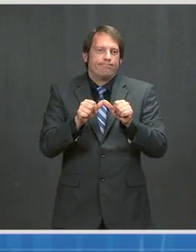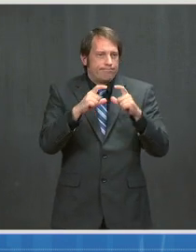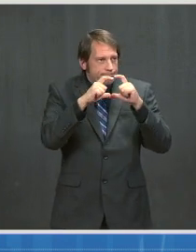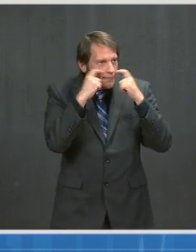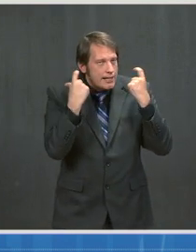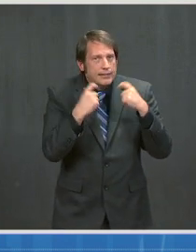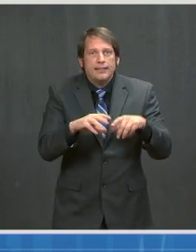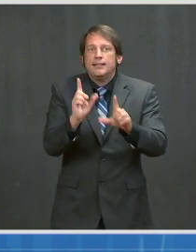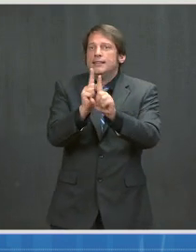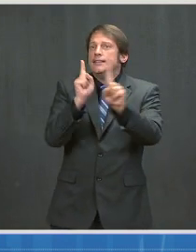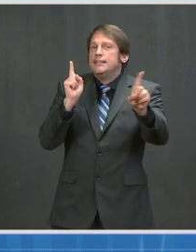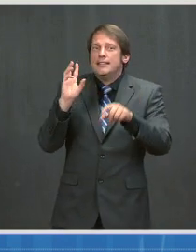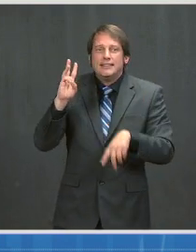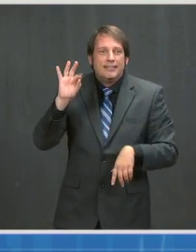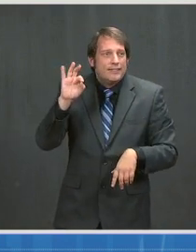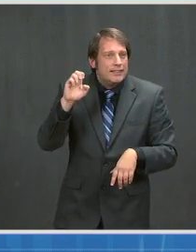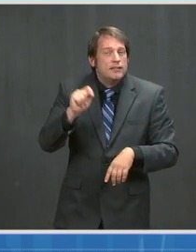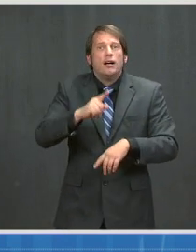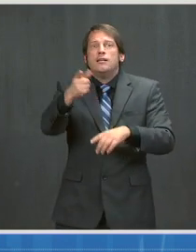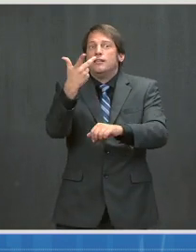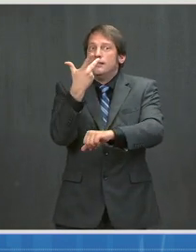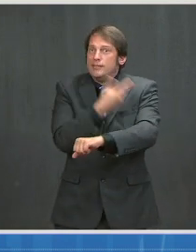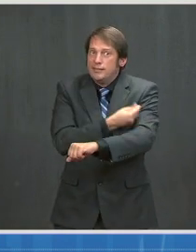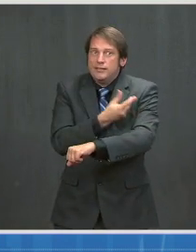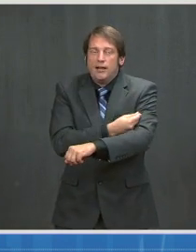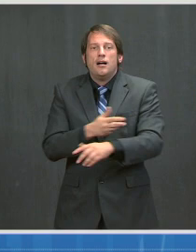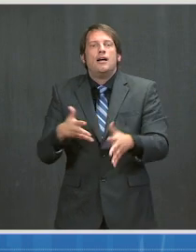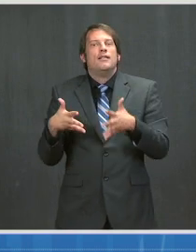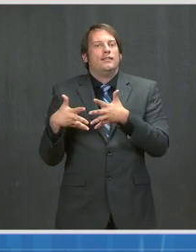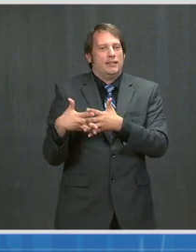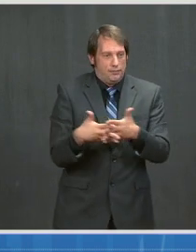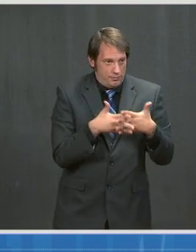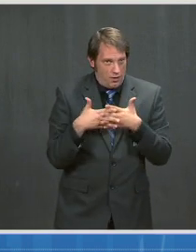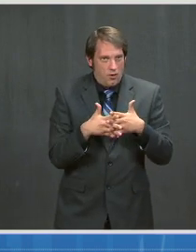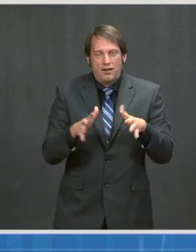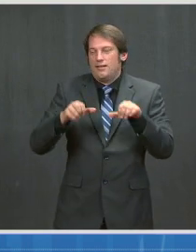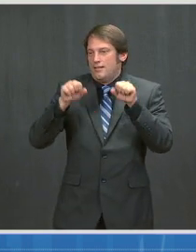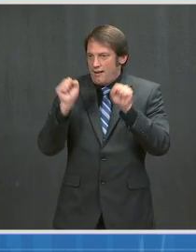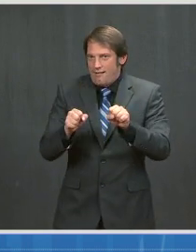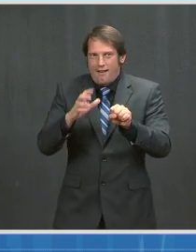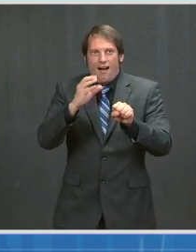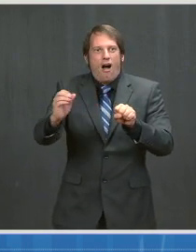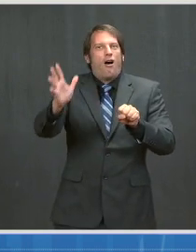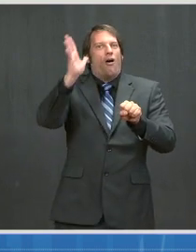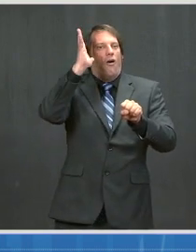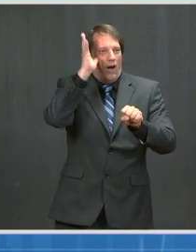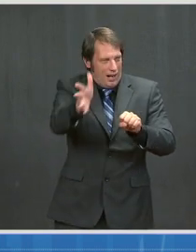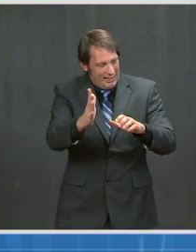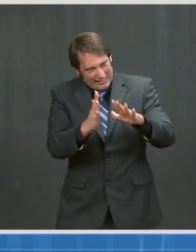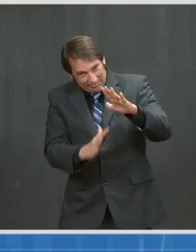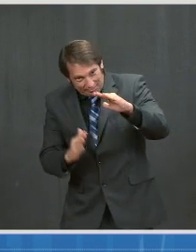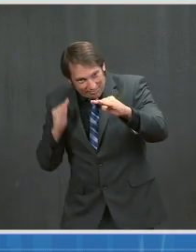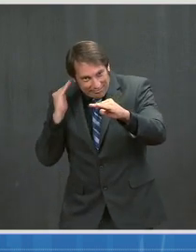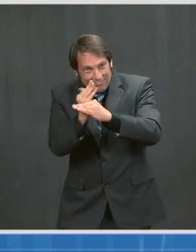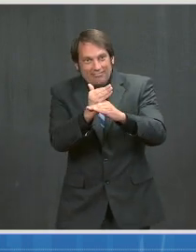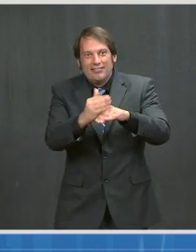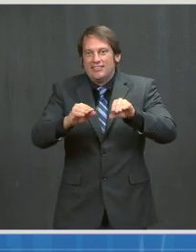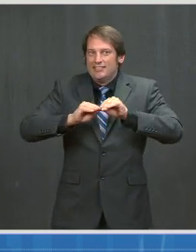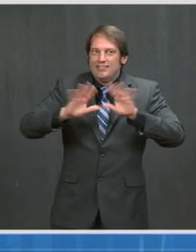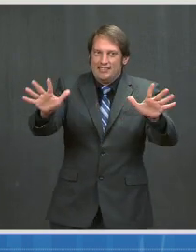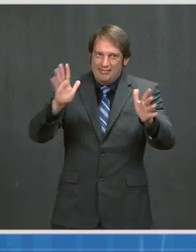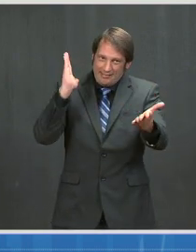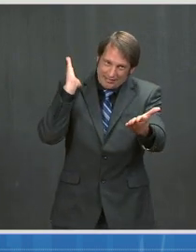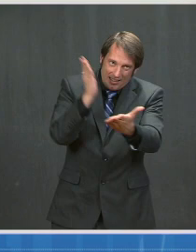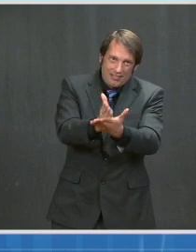get vaccinated, America can and will get out of this pandemic. We can meet this moment if we keep doing our part.